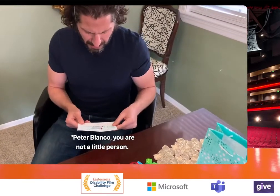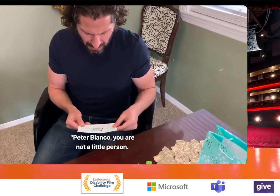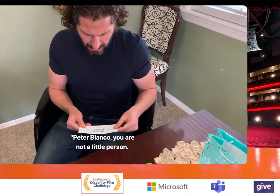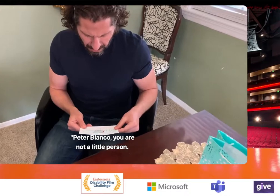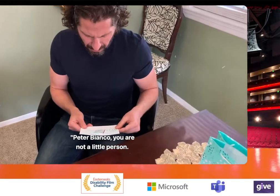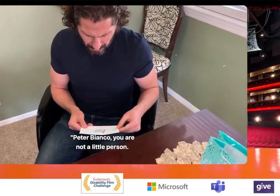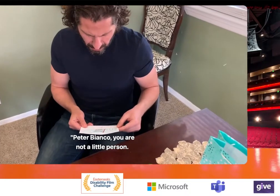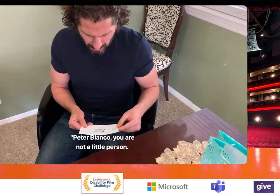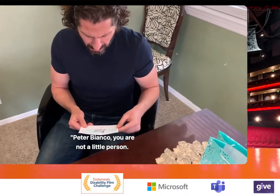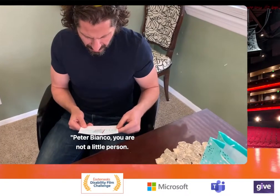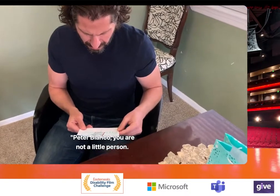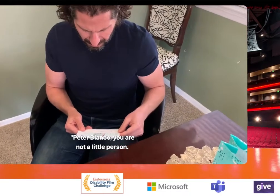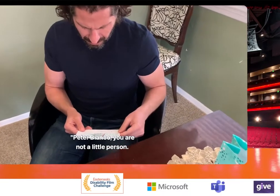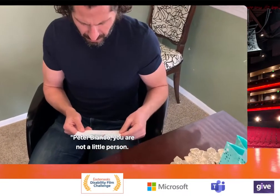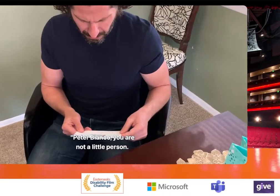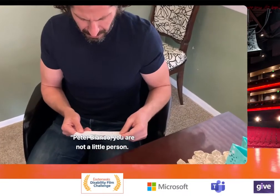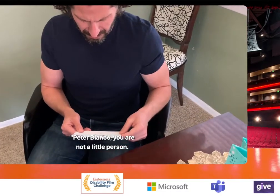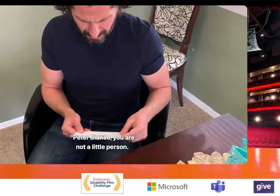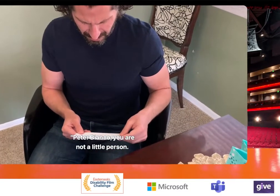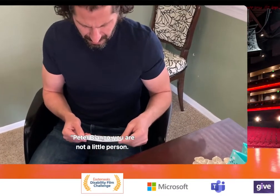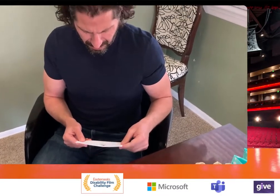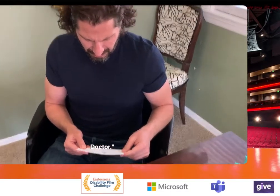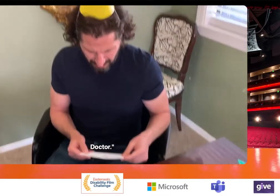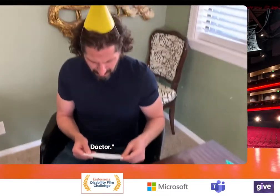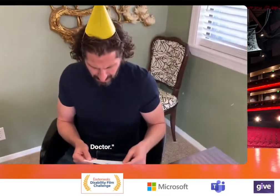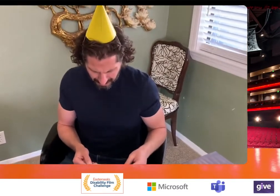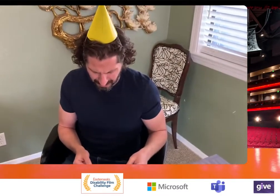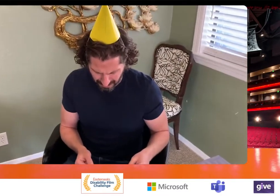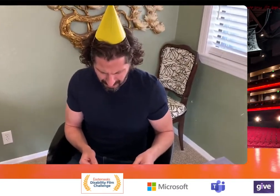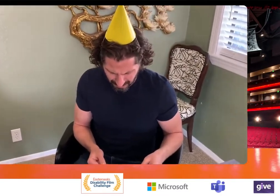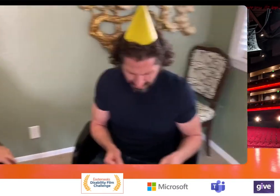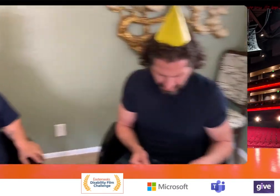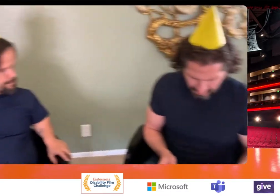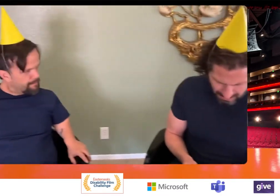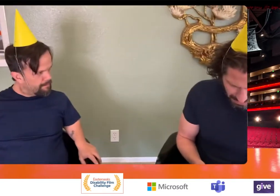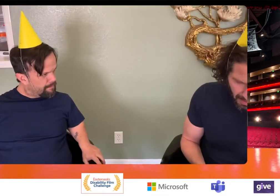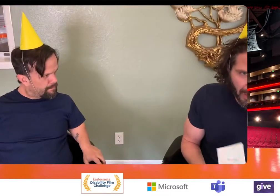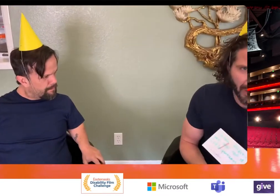Peter Bianco, you are not a little person. Doctor.